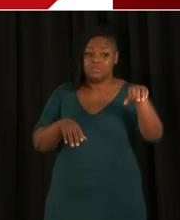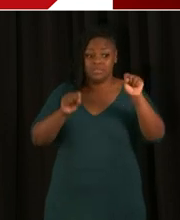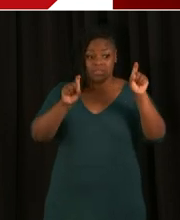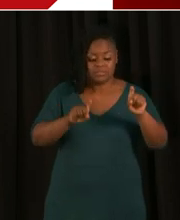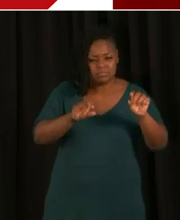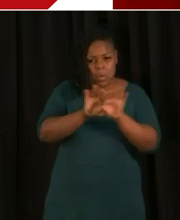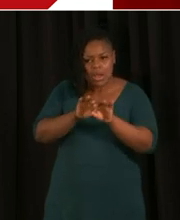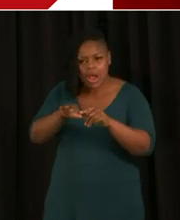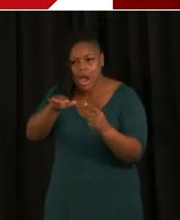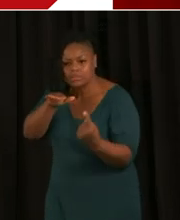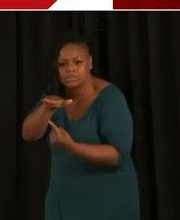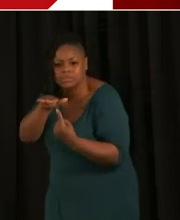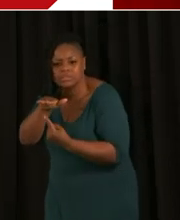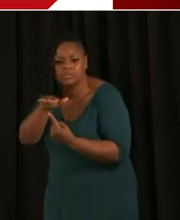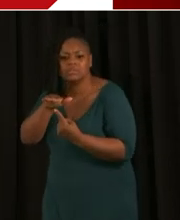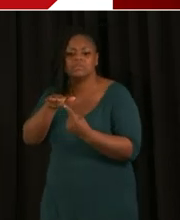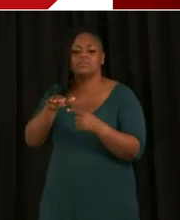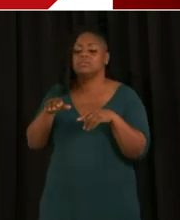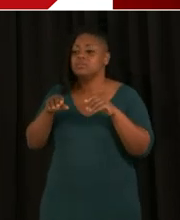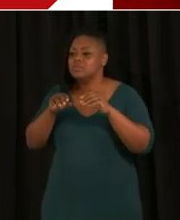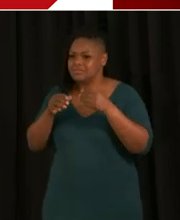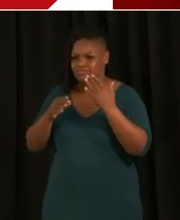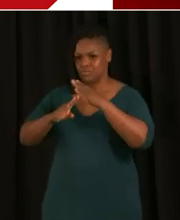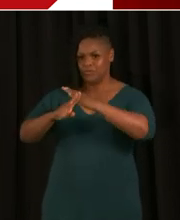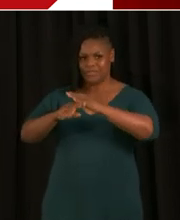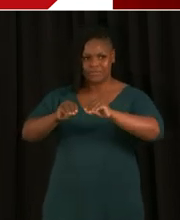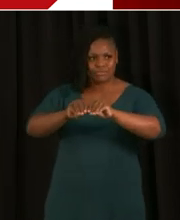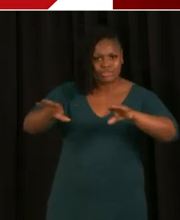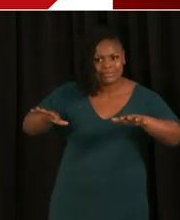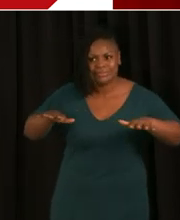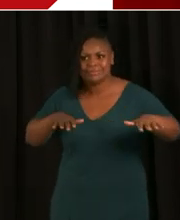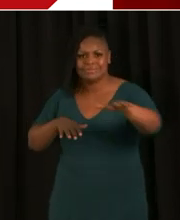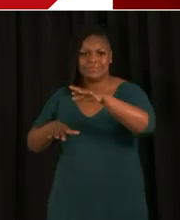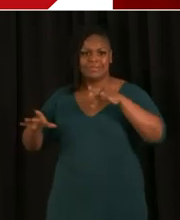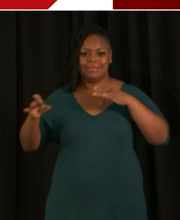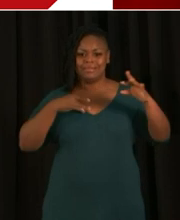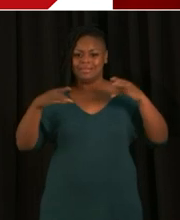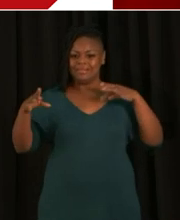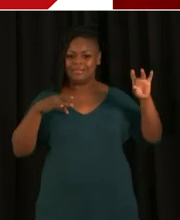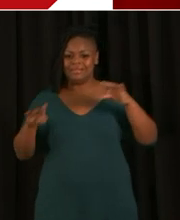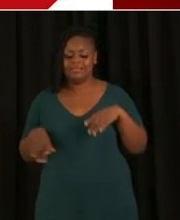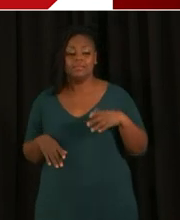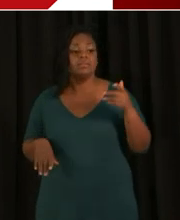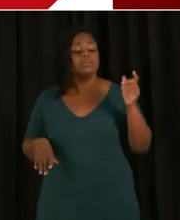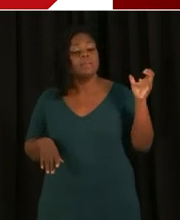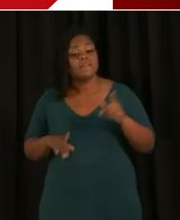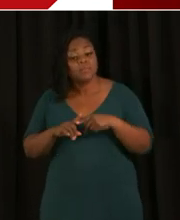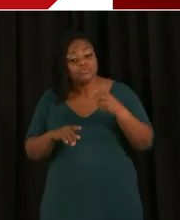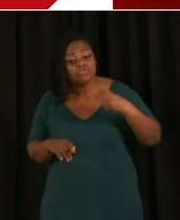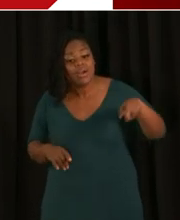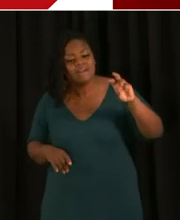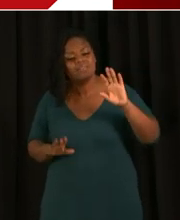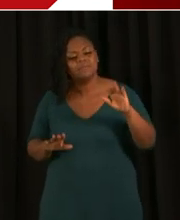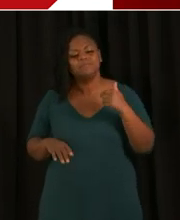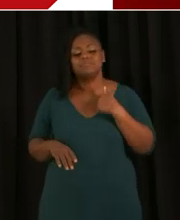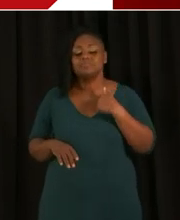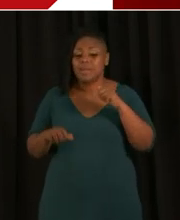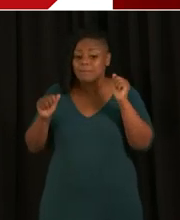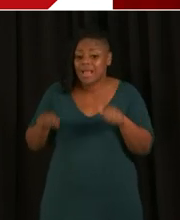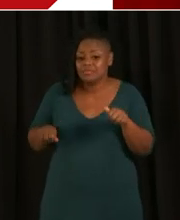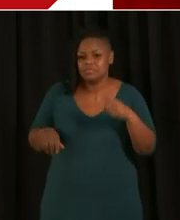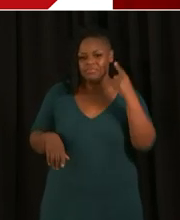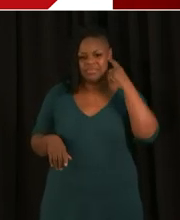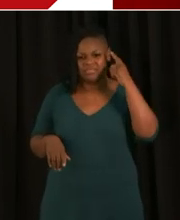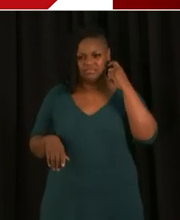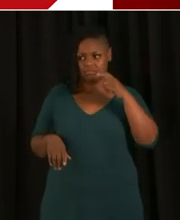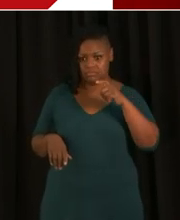the virus. And so, we want to make sure that if you are just returning or if you have not but were engaged in an activity